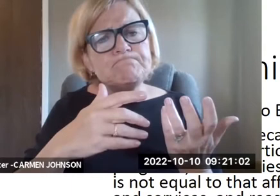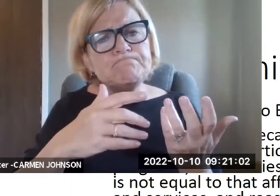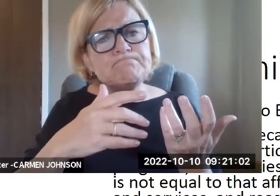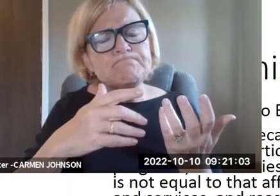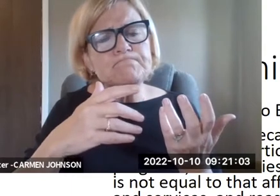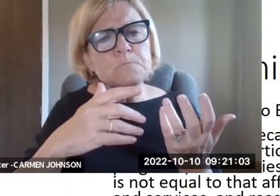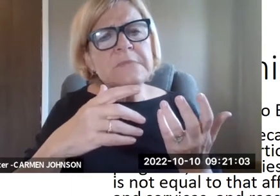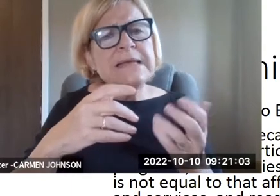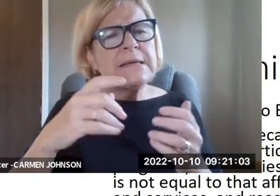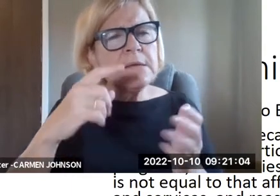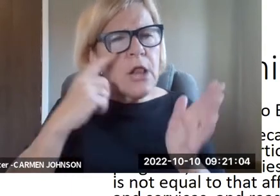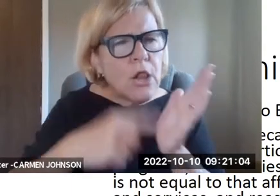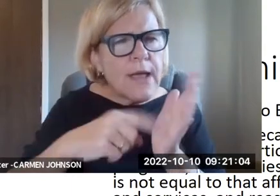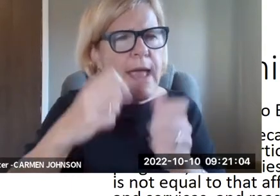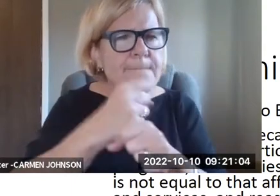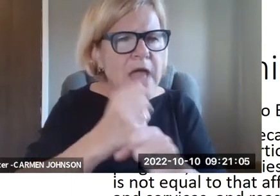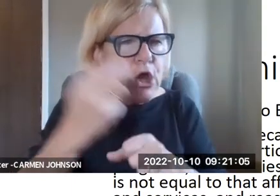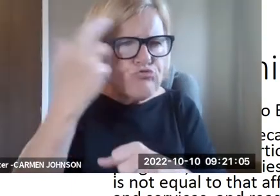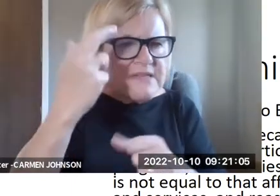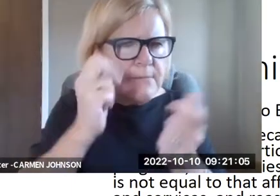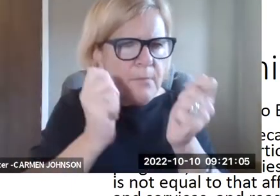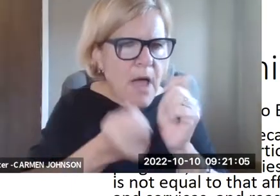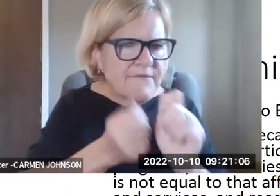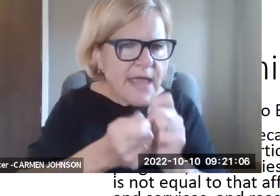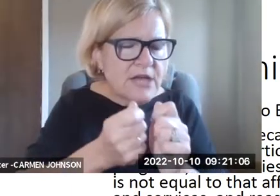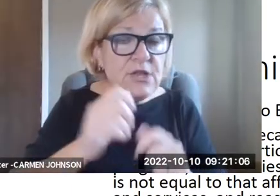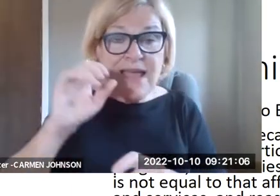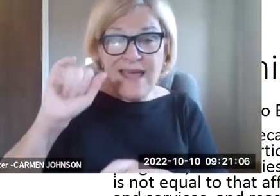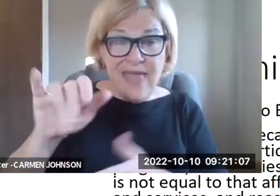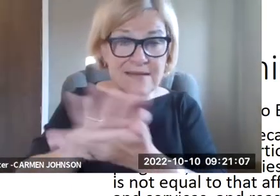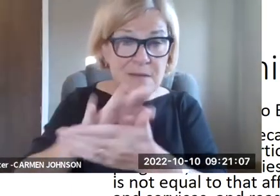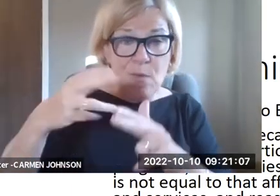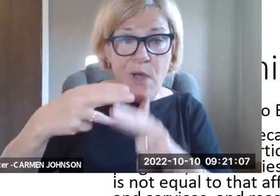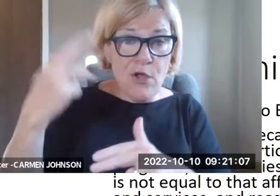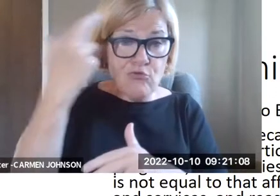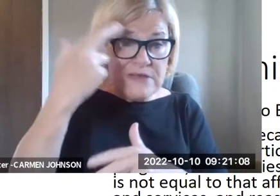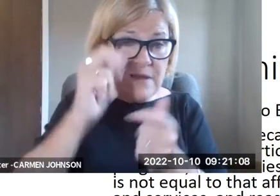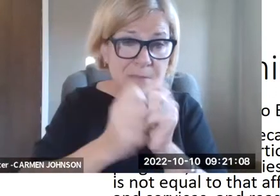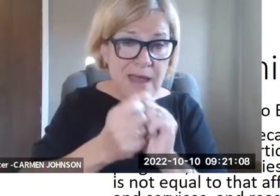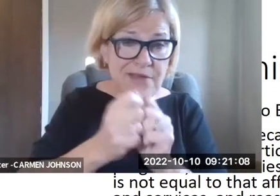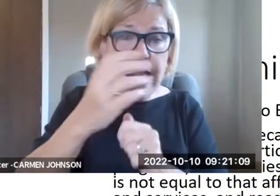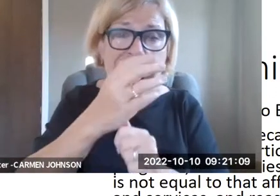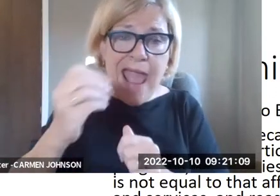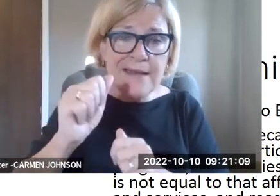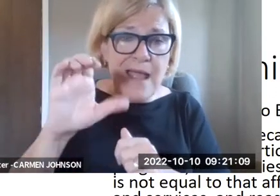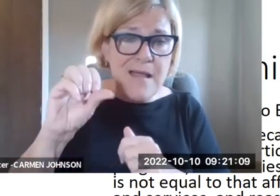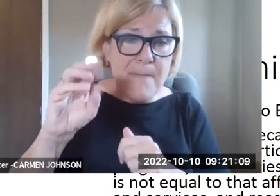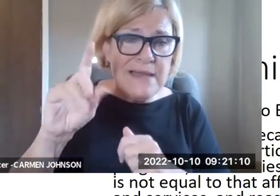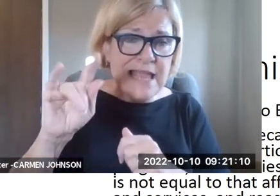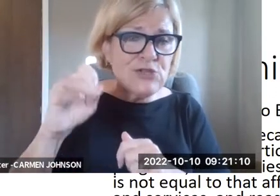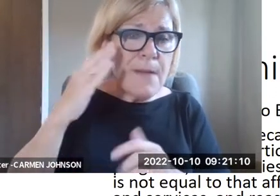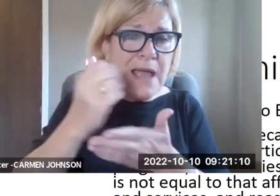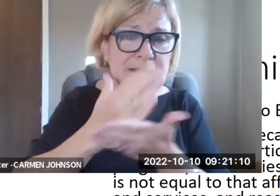they need to do that. And they need to be, to, to, um, look at and make reasonable